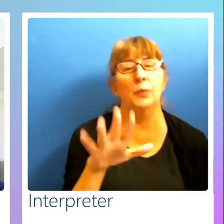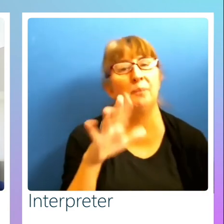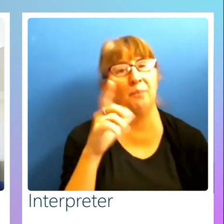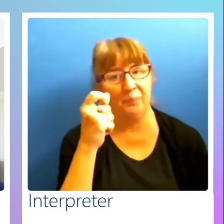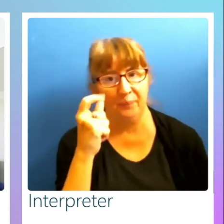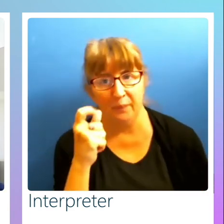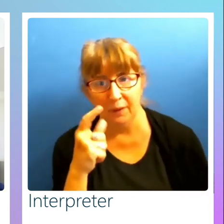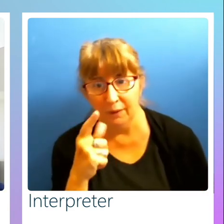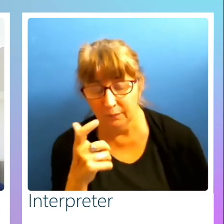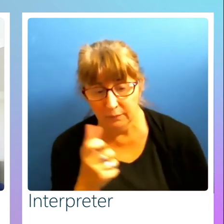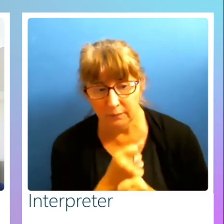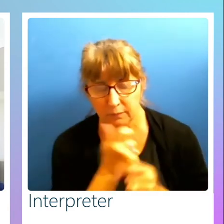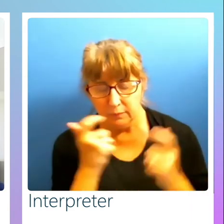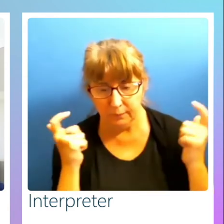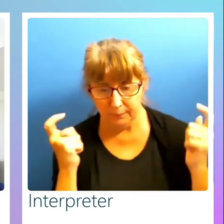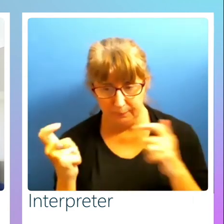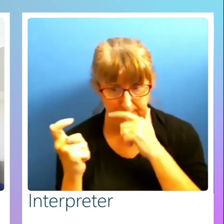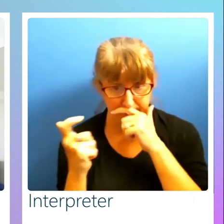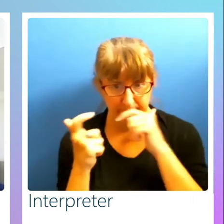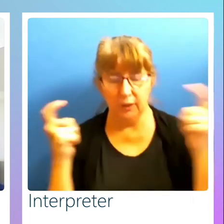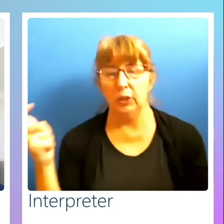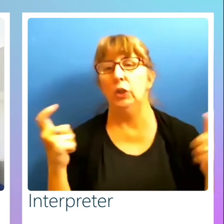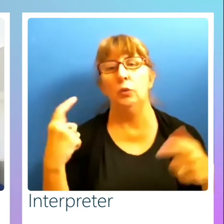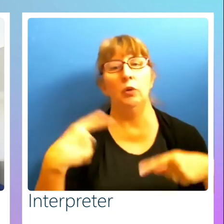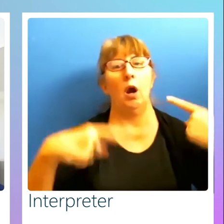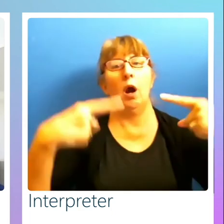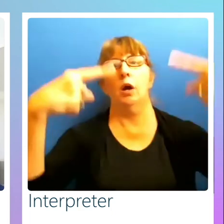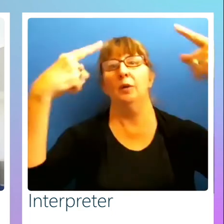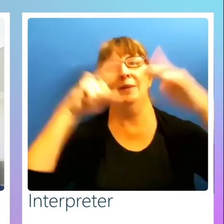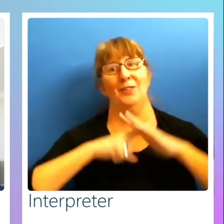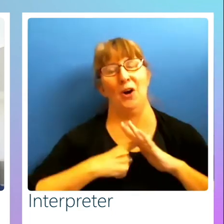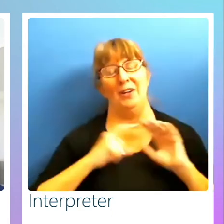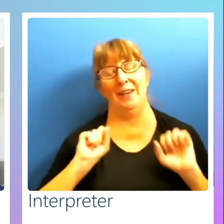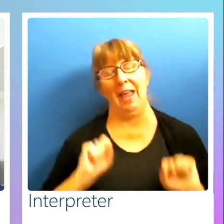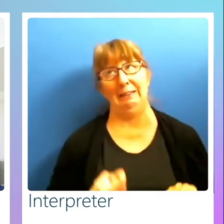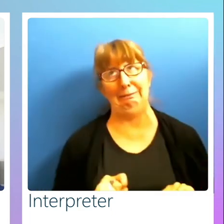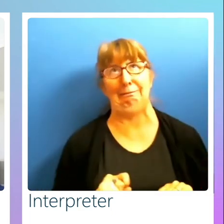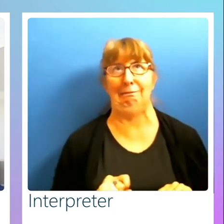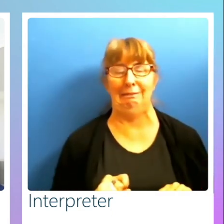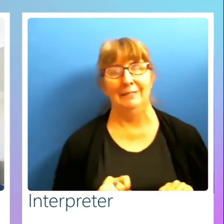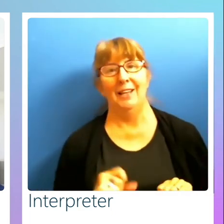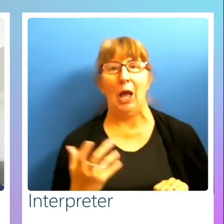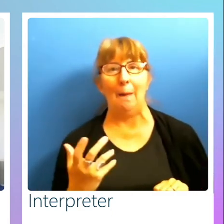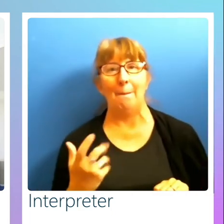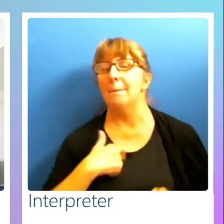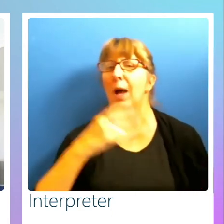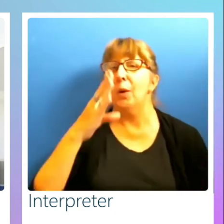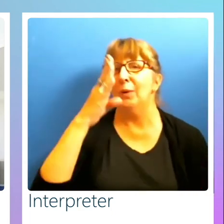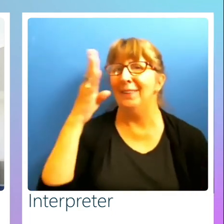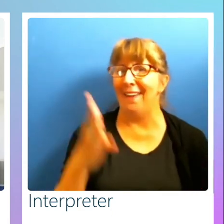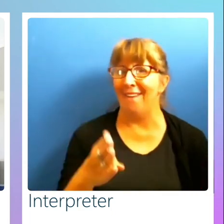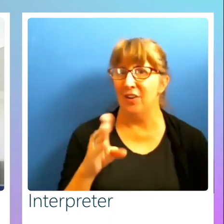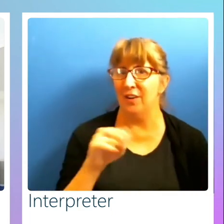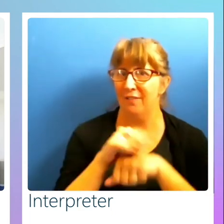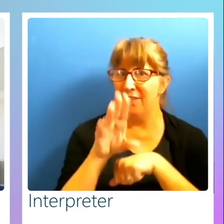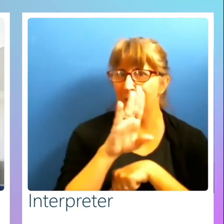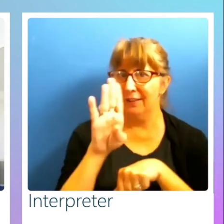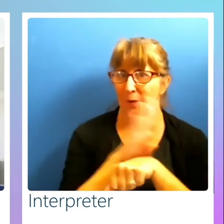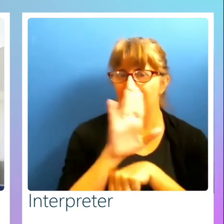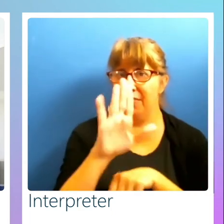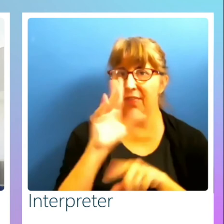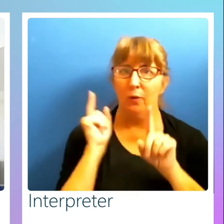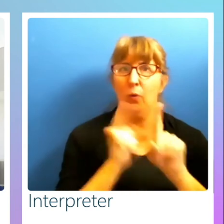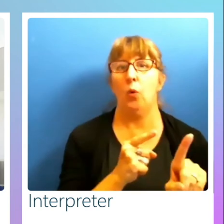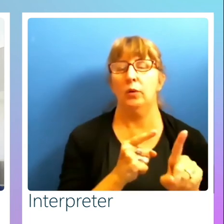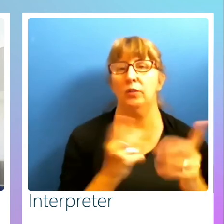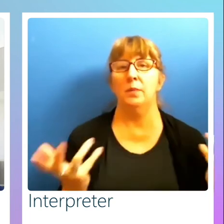so I'll get a, I'll get a huge, I'll get a huge argument started up here. I, I will never advise a company that their goal is to be